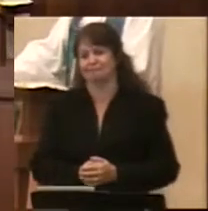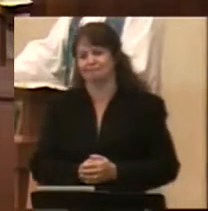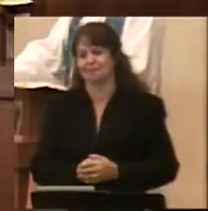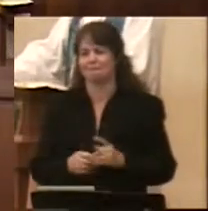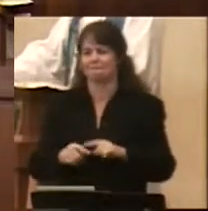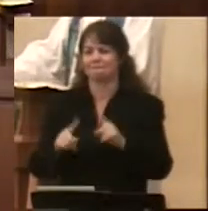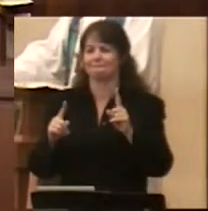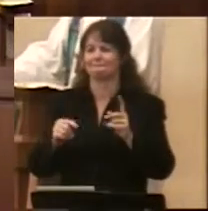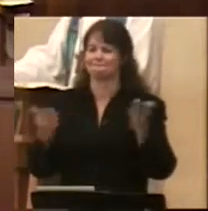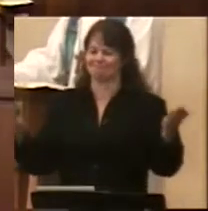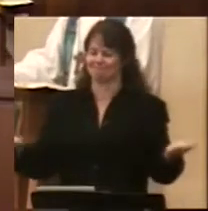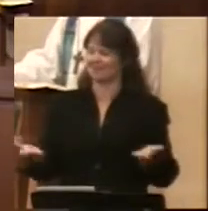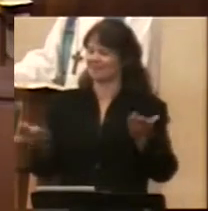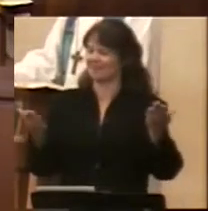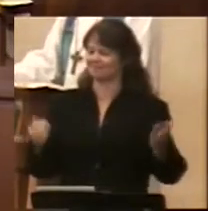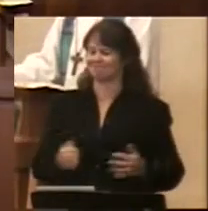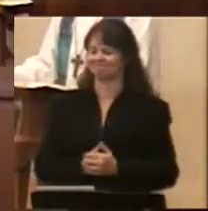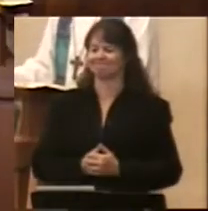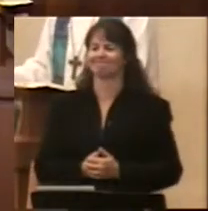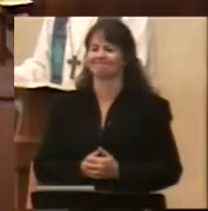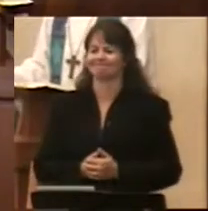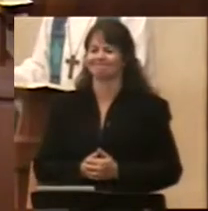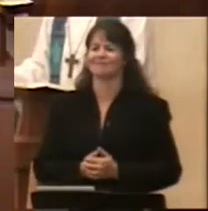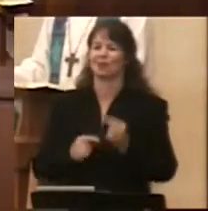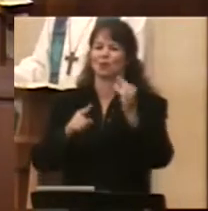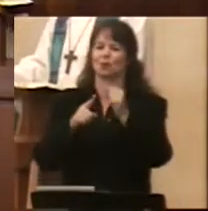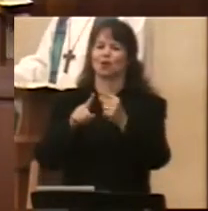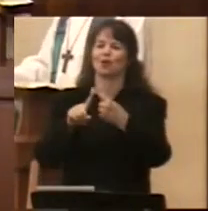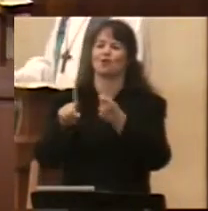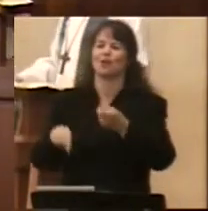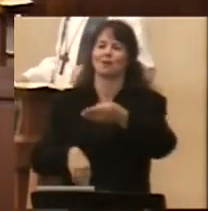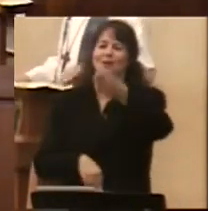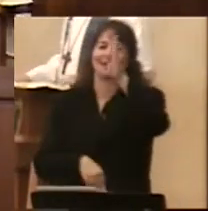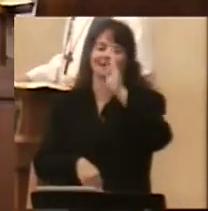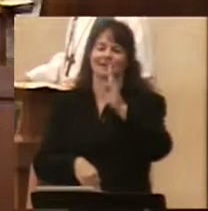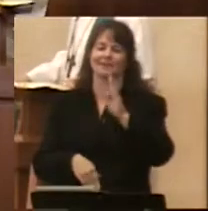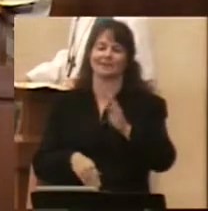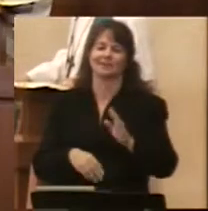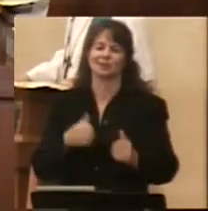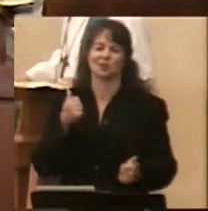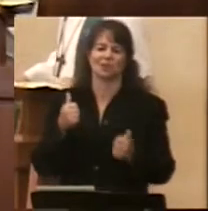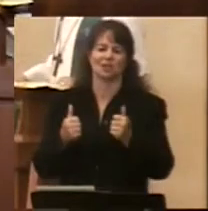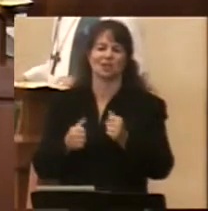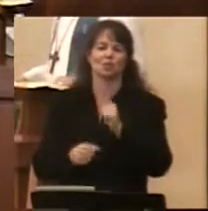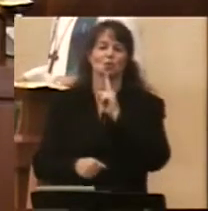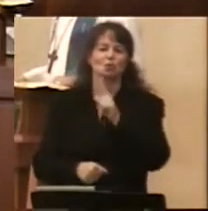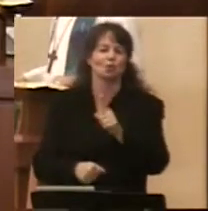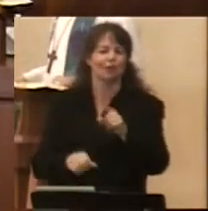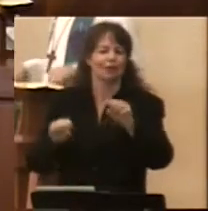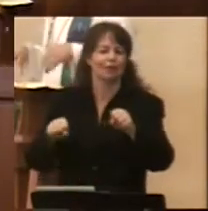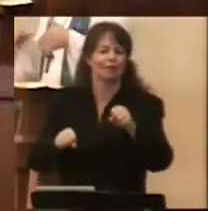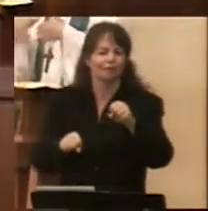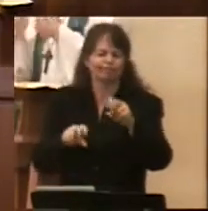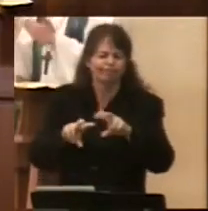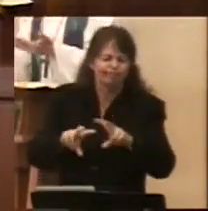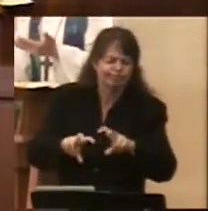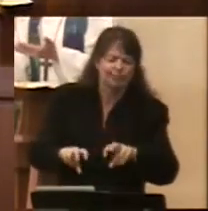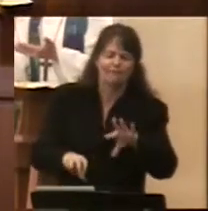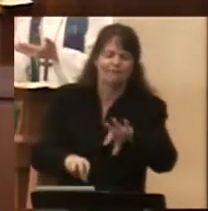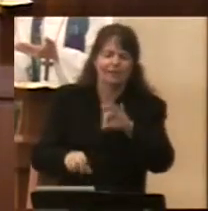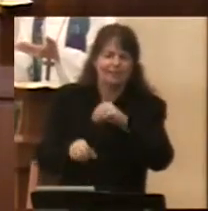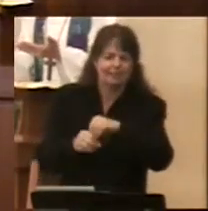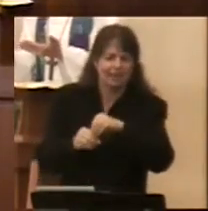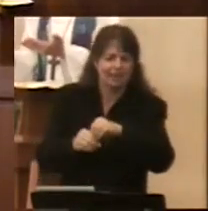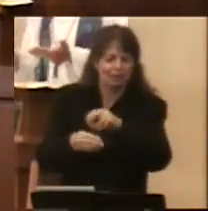But here we have a word from God. And what kind of truth can we find in it? There is a word of truth